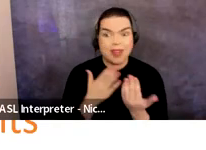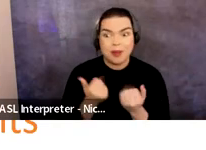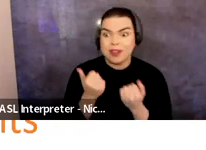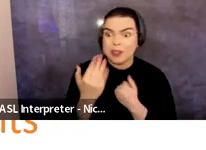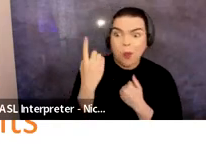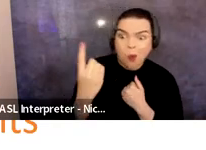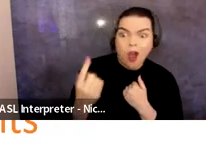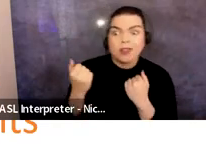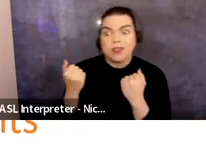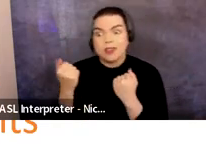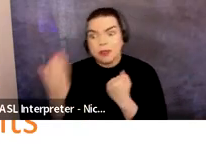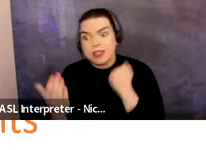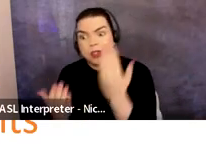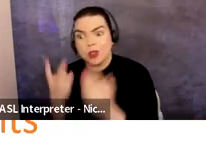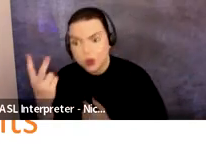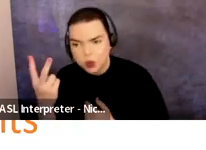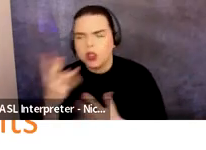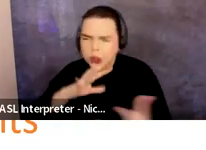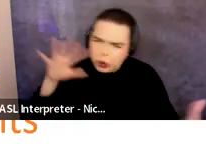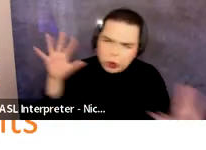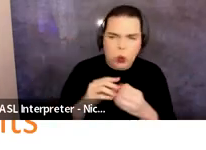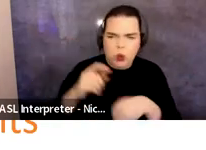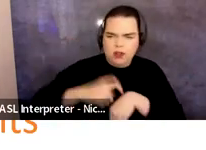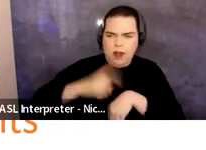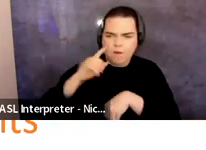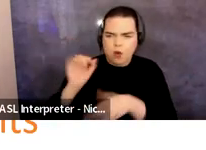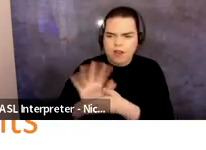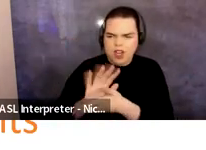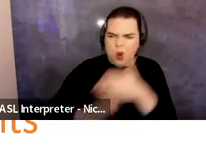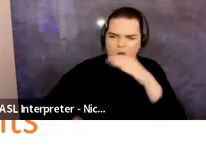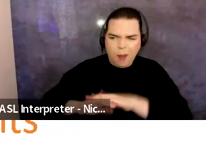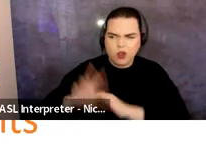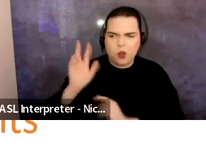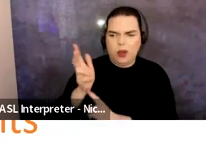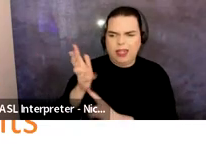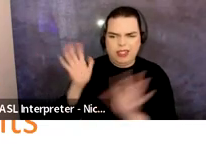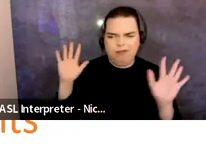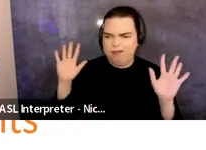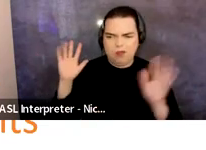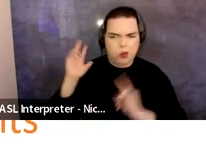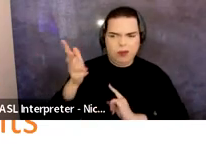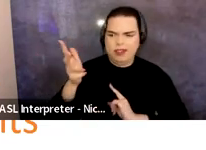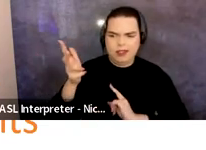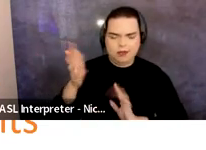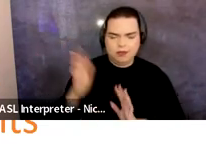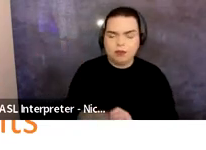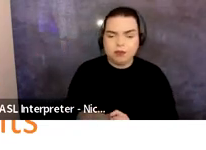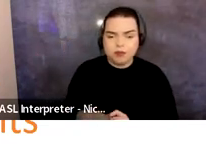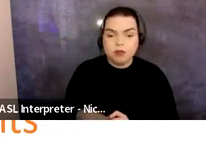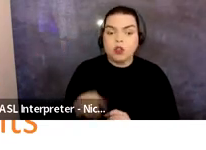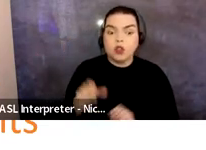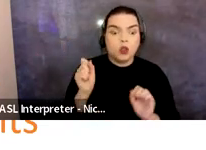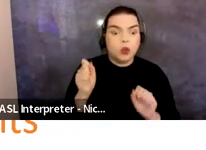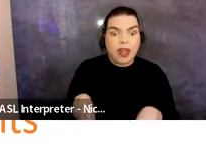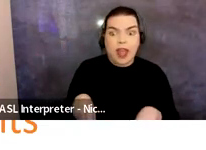the total combined time for the videos can be no more than three minutes long. In other words, you could send in